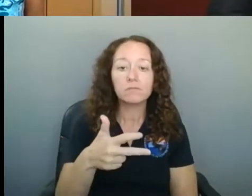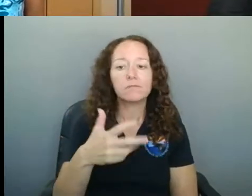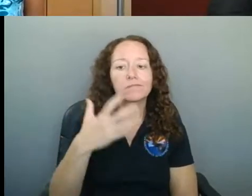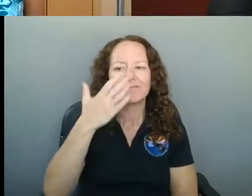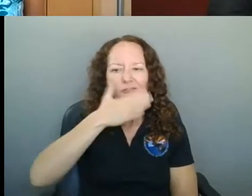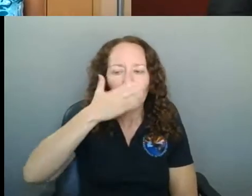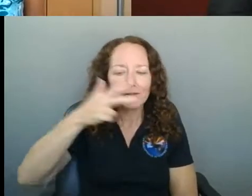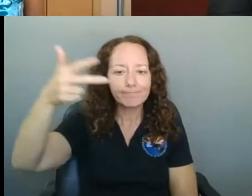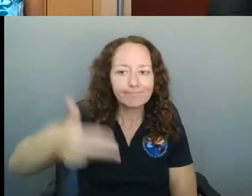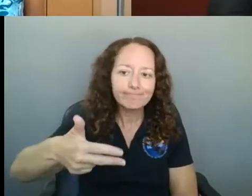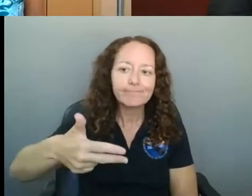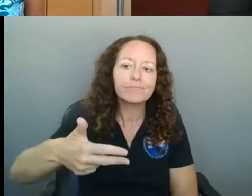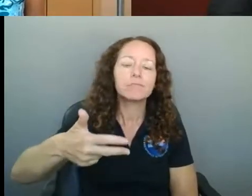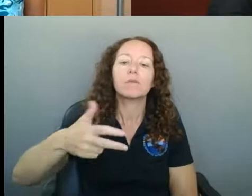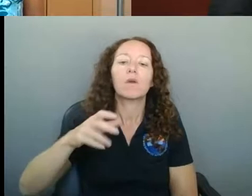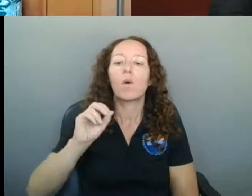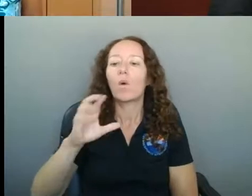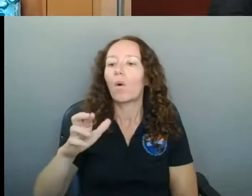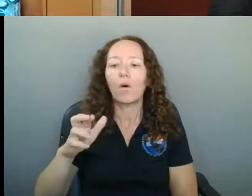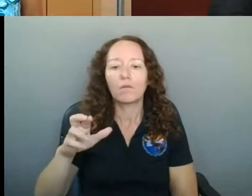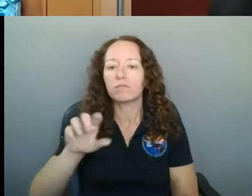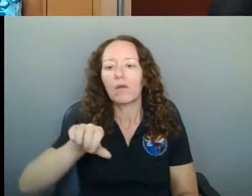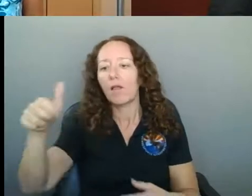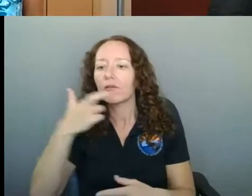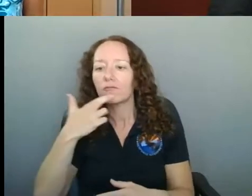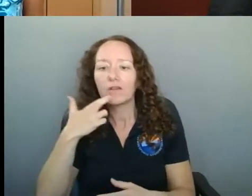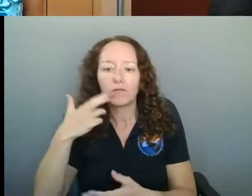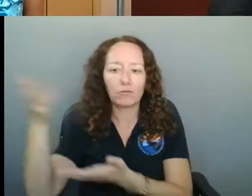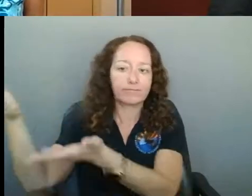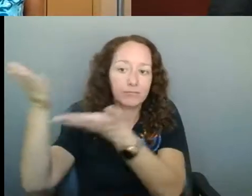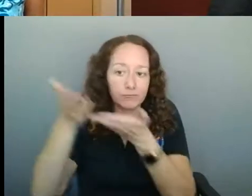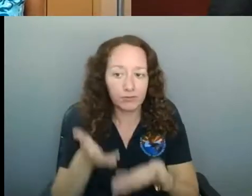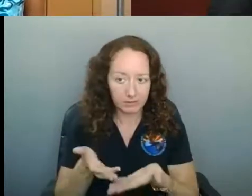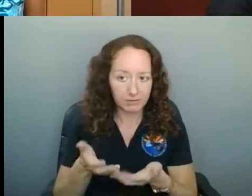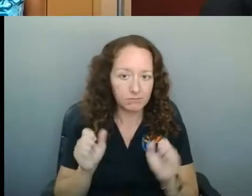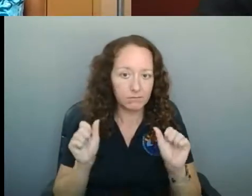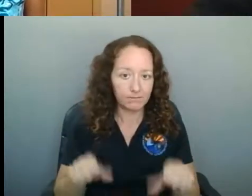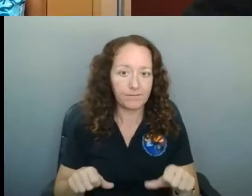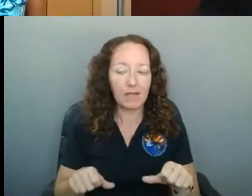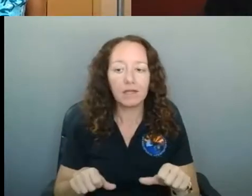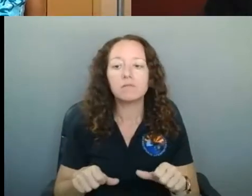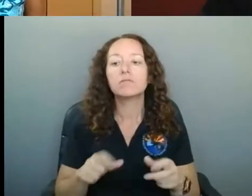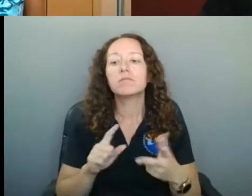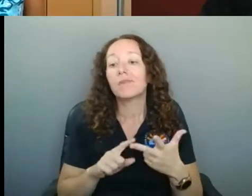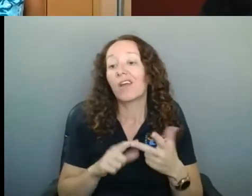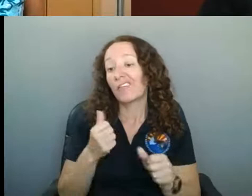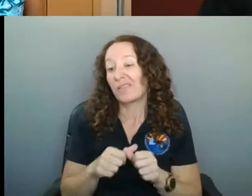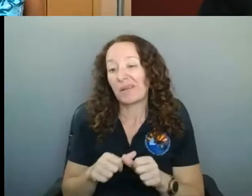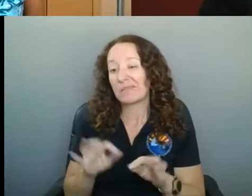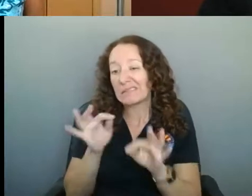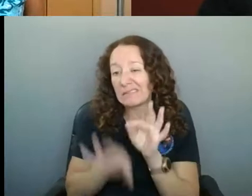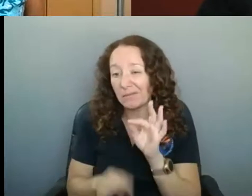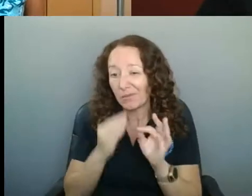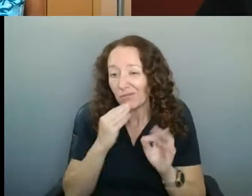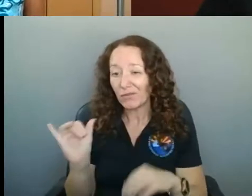have food prepared and brought in. Like I mentioned earlier, it can be very minor foods, breads and